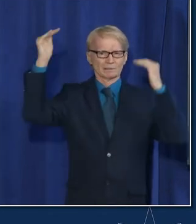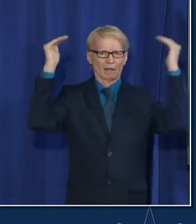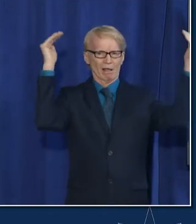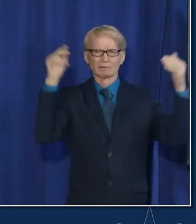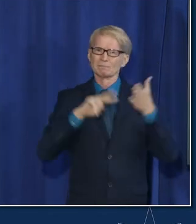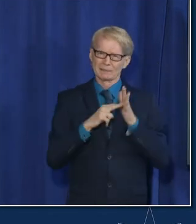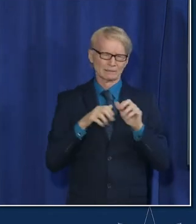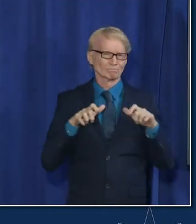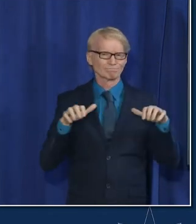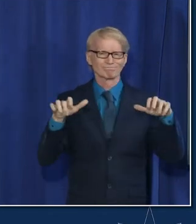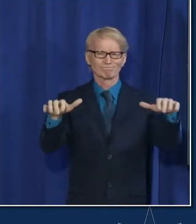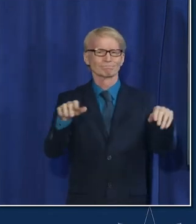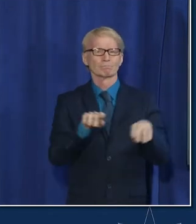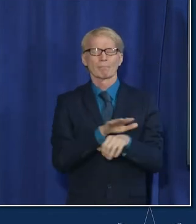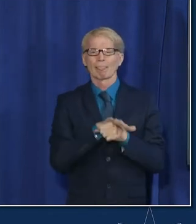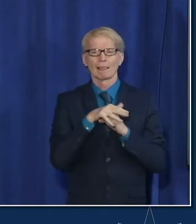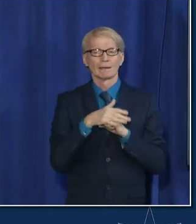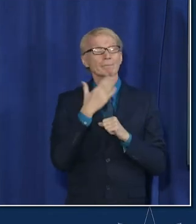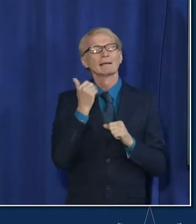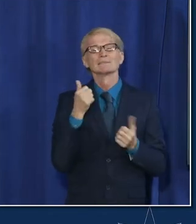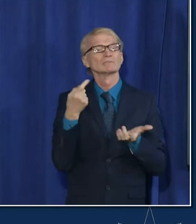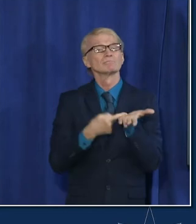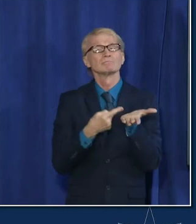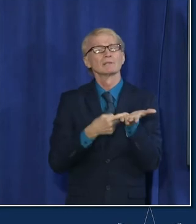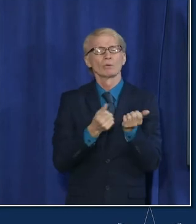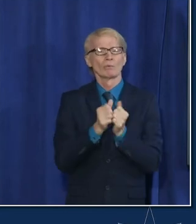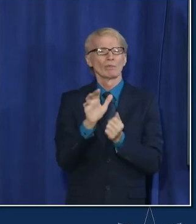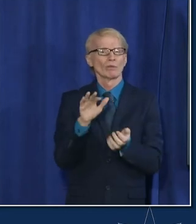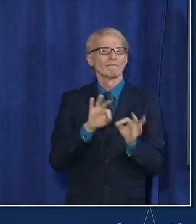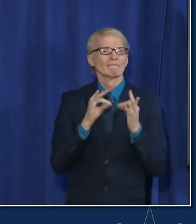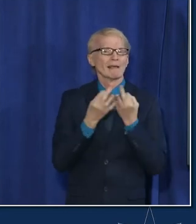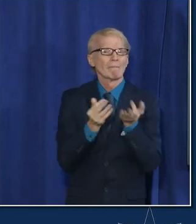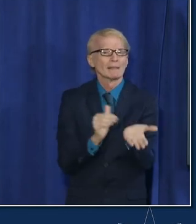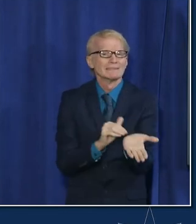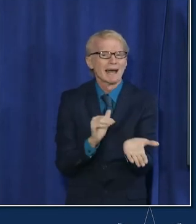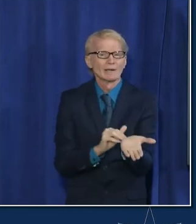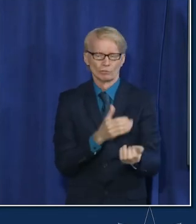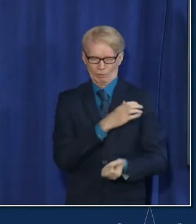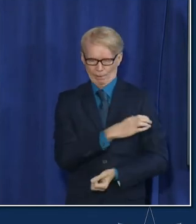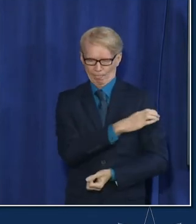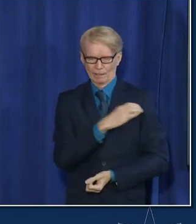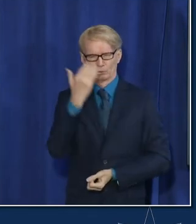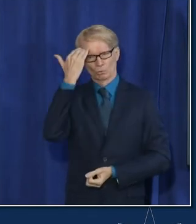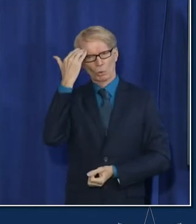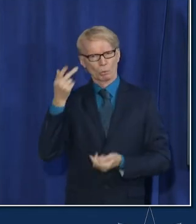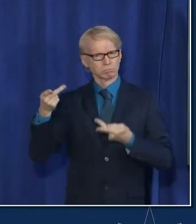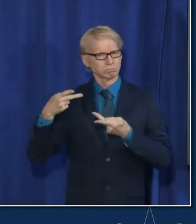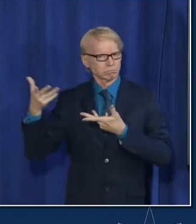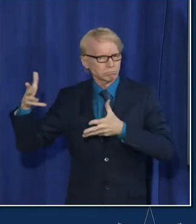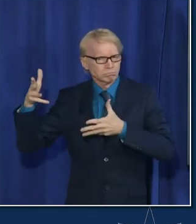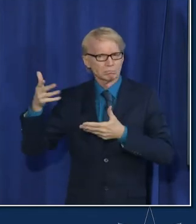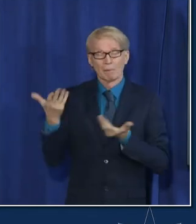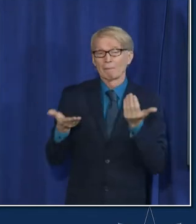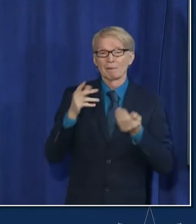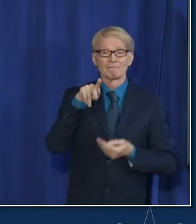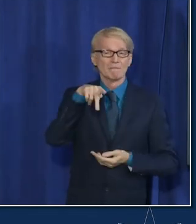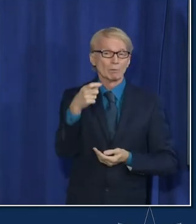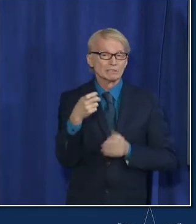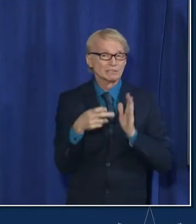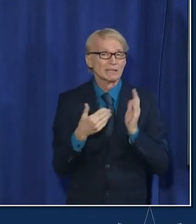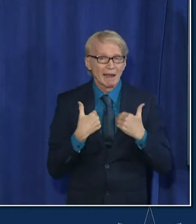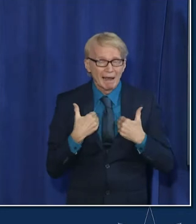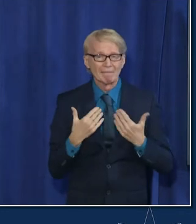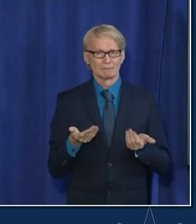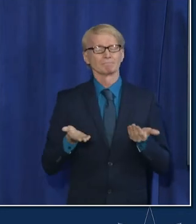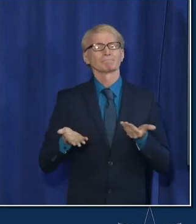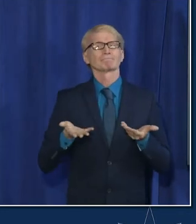with vaccine best place to start is with your pediatrician your family doctor or clinic your hospital or your pharmacy there are also